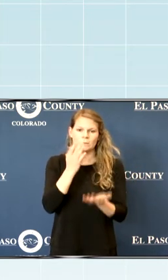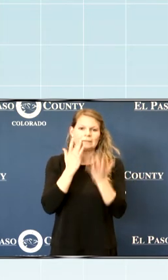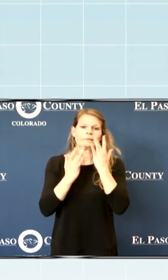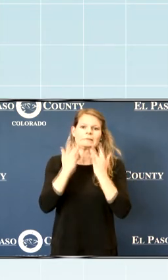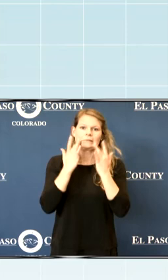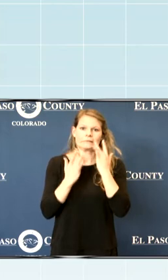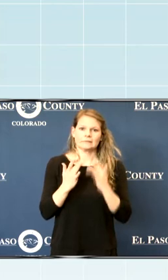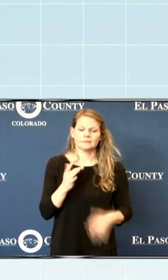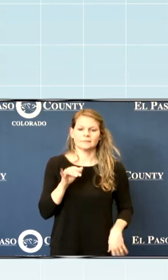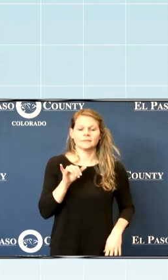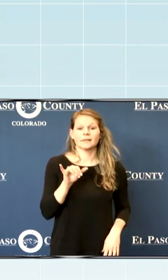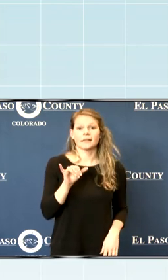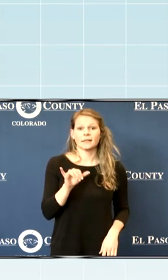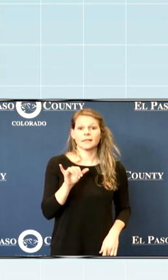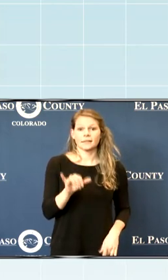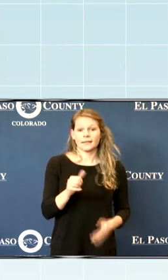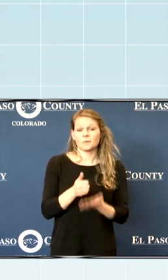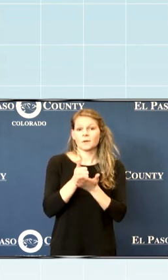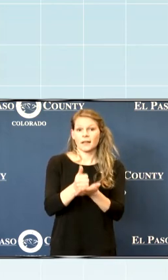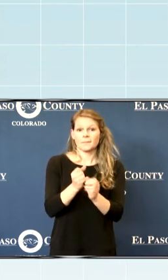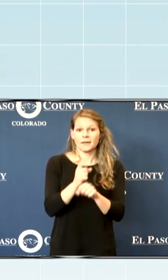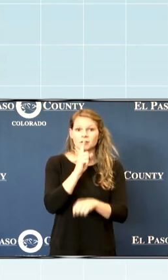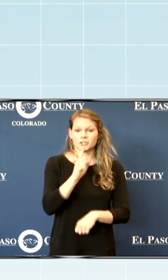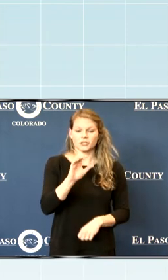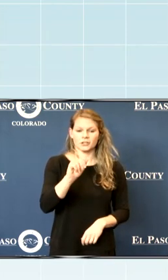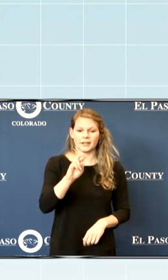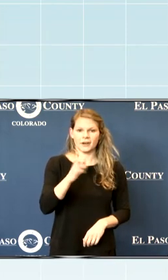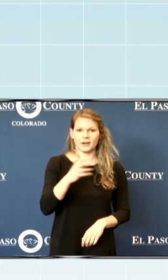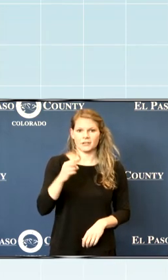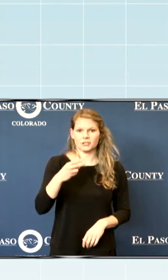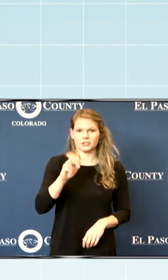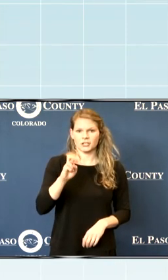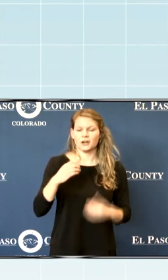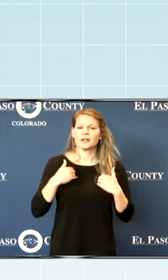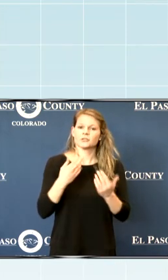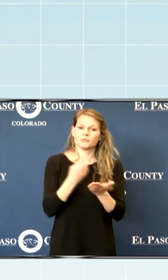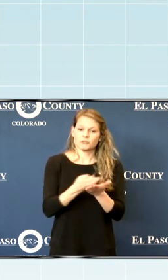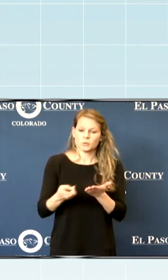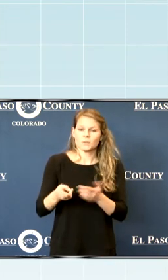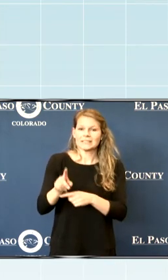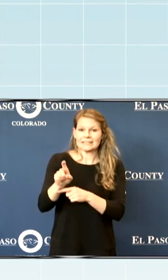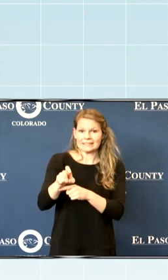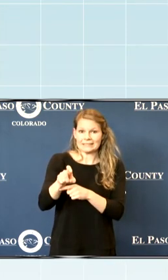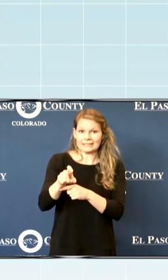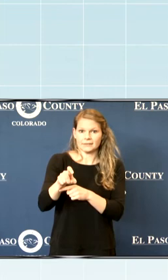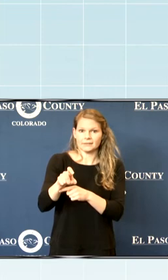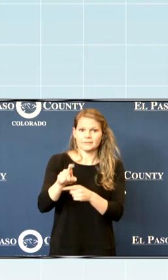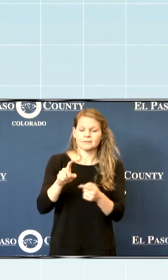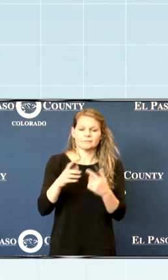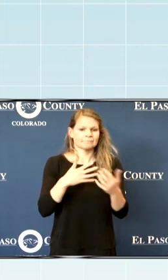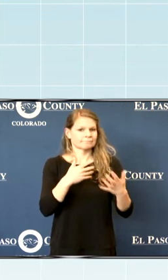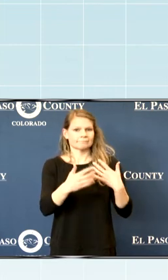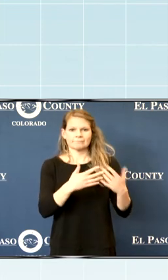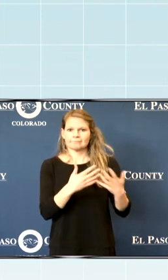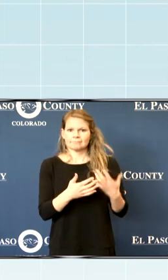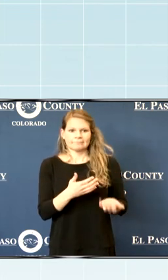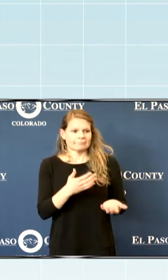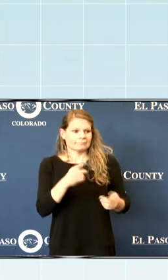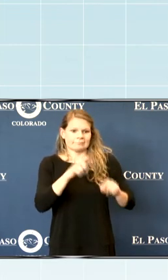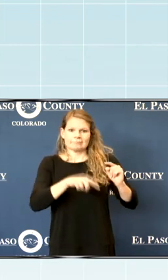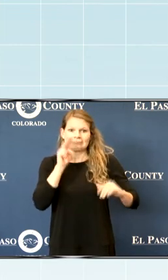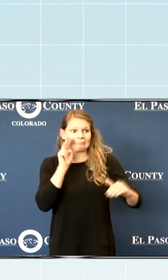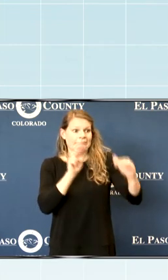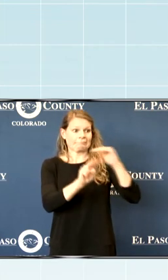This will help ensure that Care and Share has the resources necessary despite these unpredictable